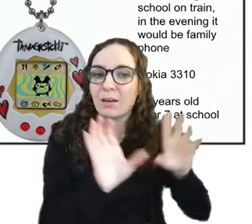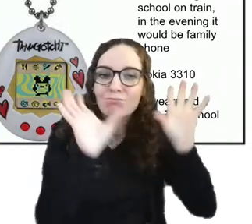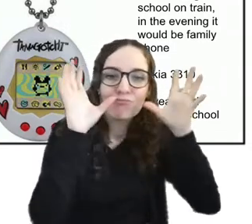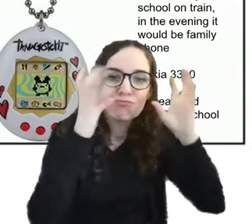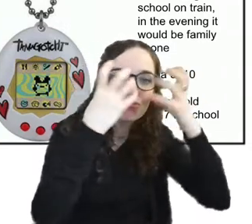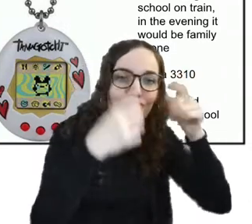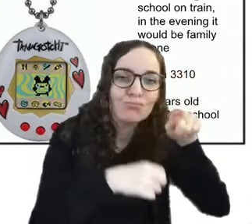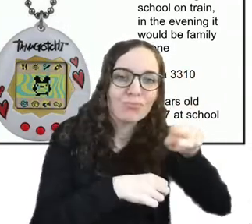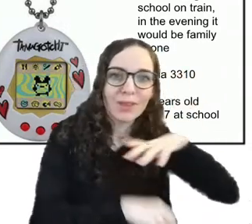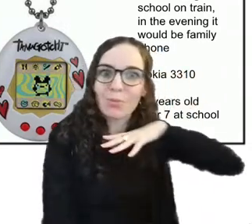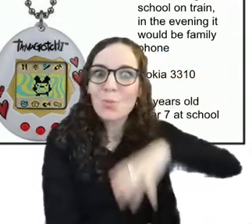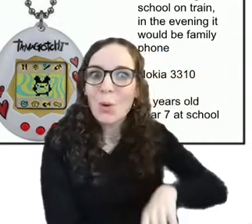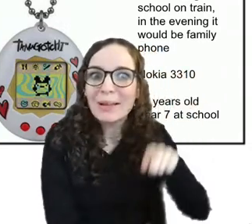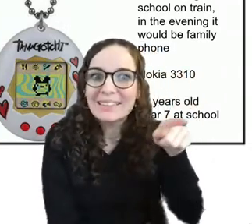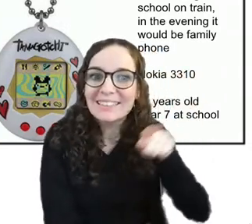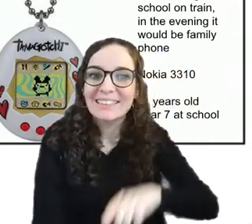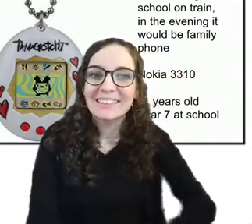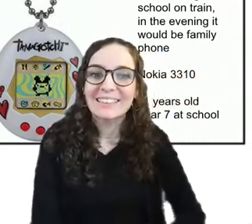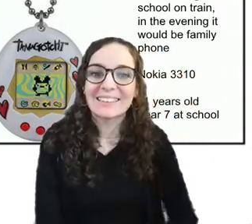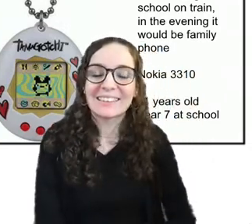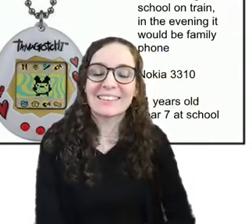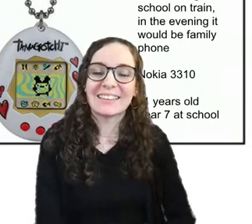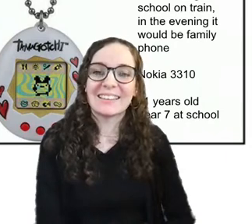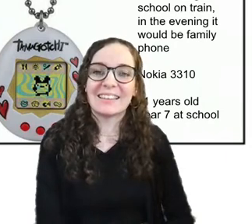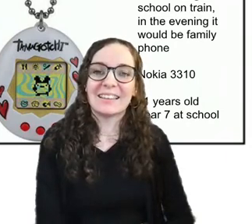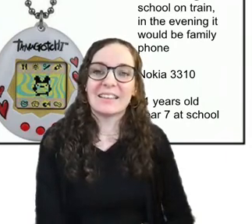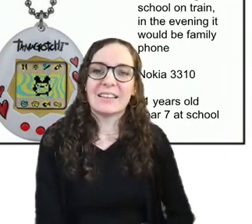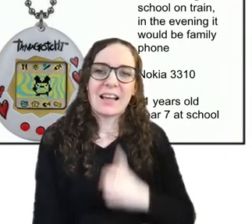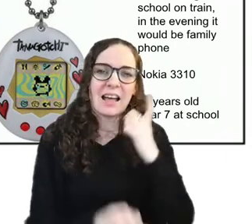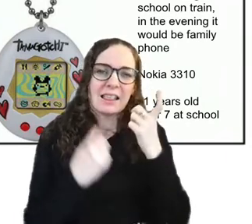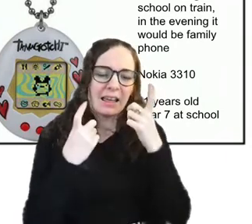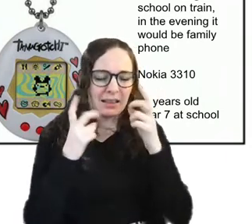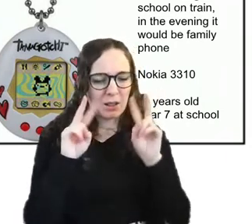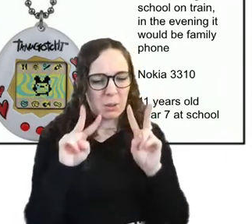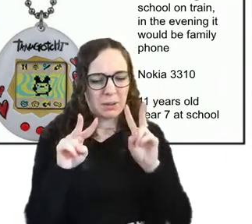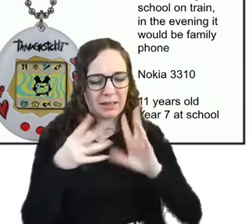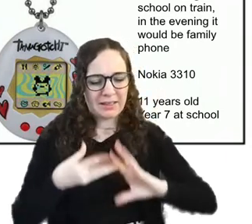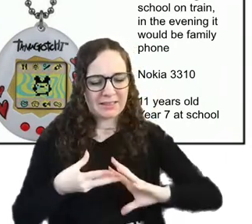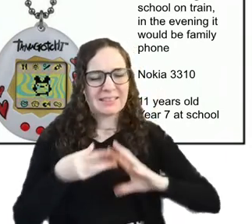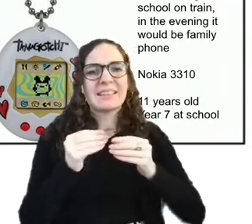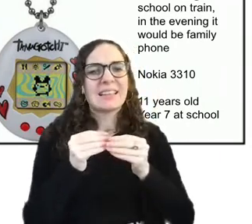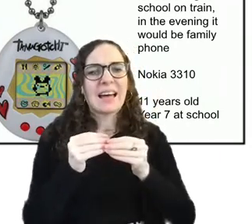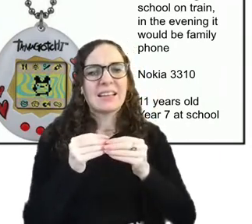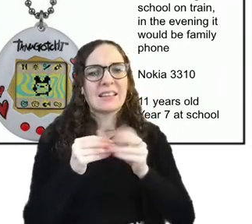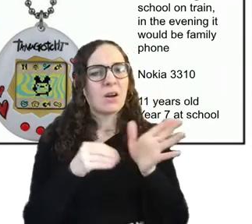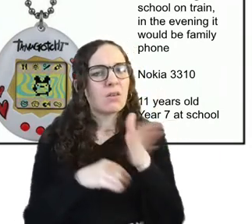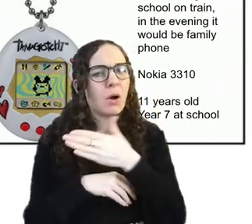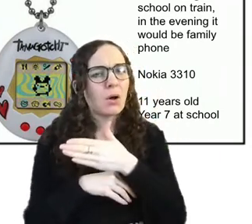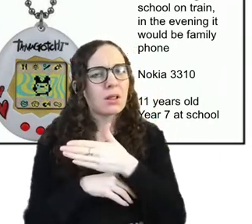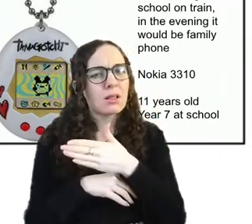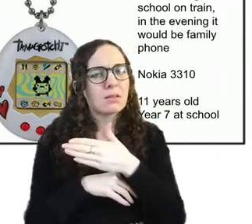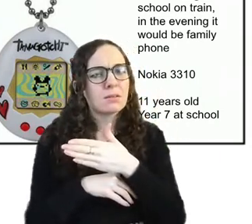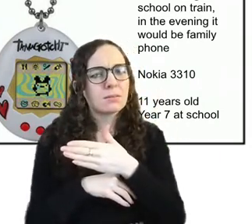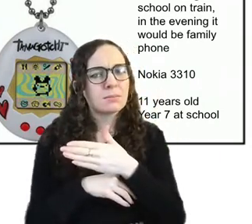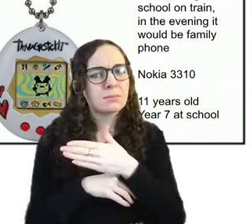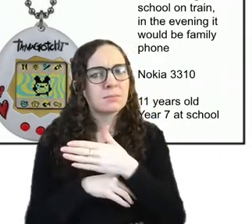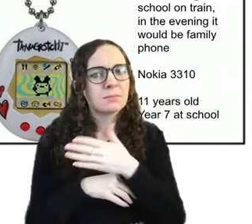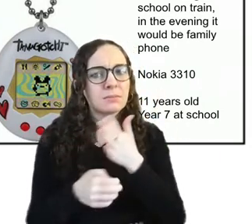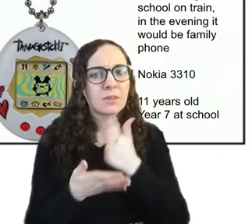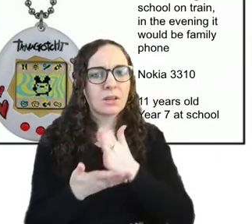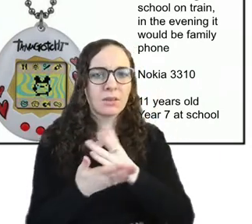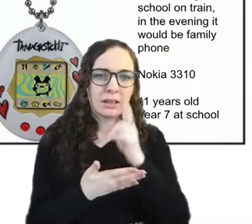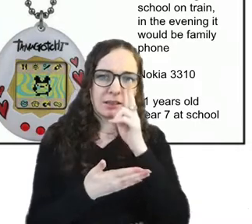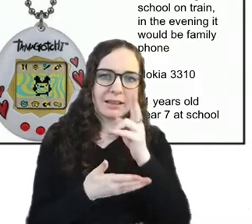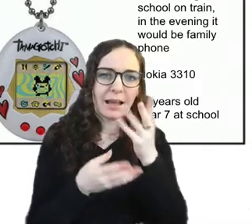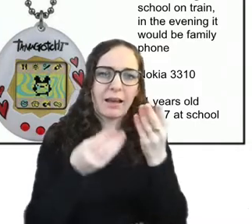you can kind of look at the design of all these uh and the fact that like that's got fabric